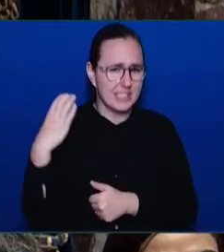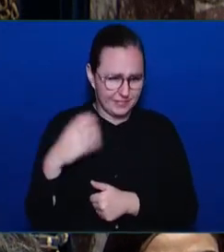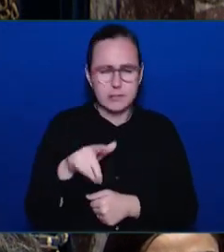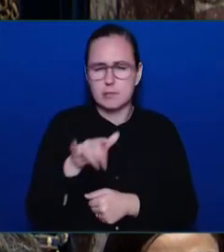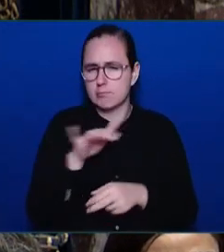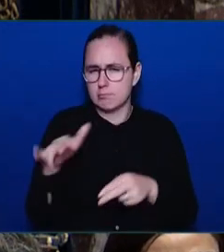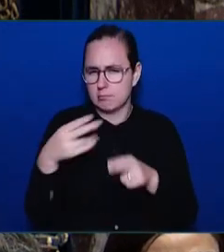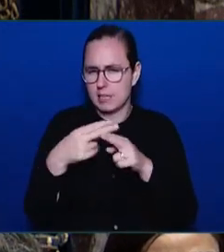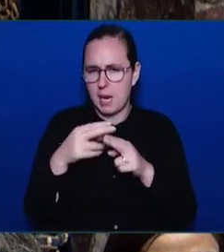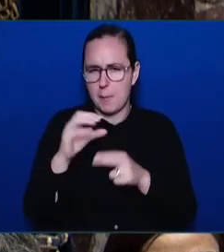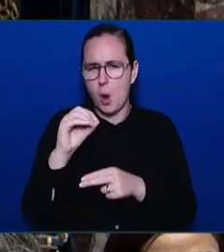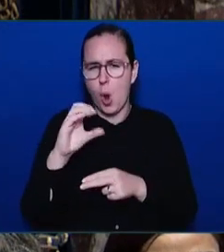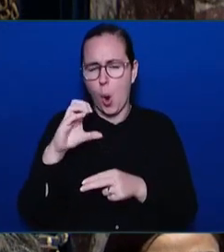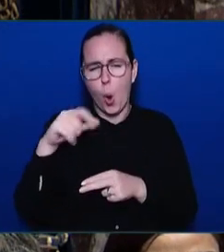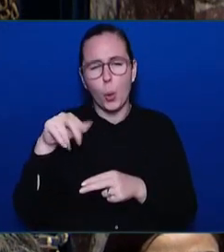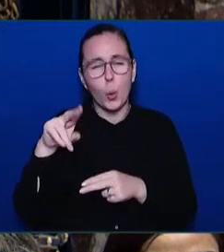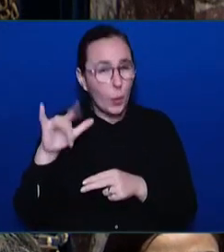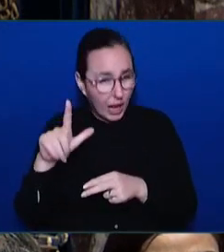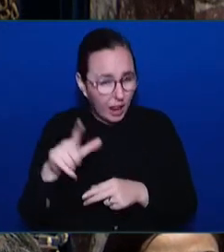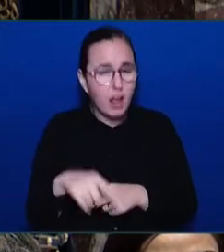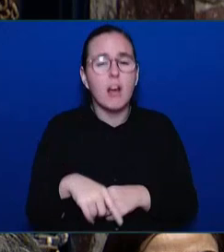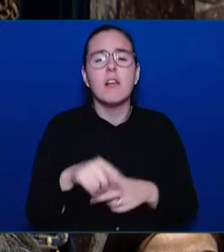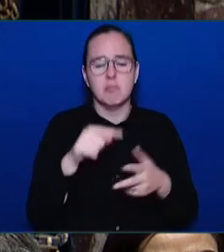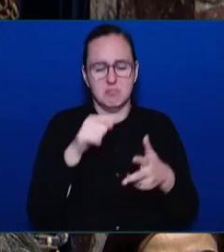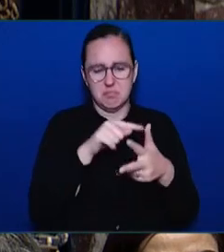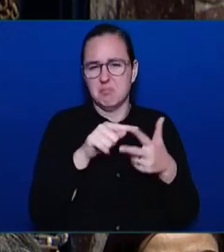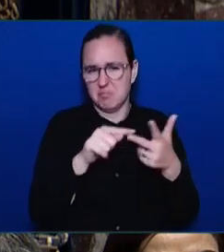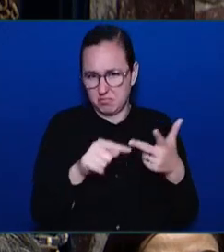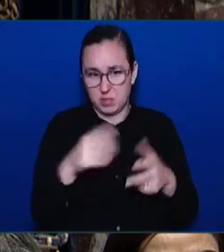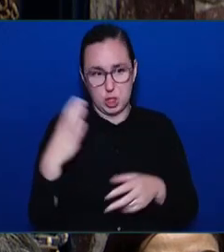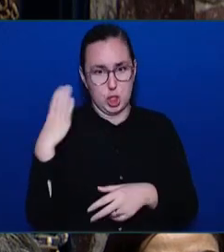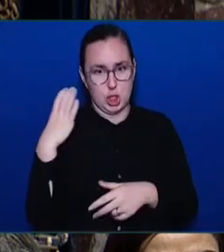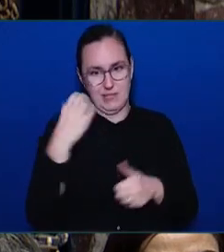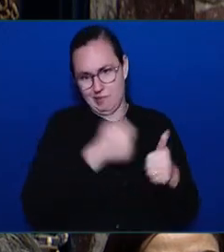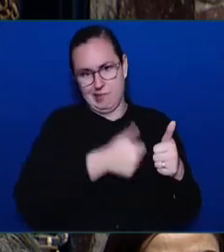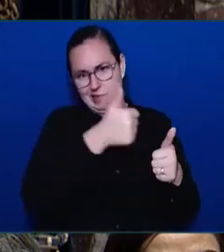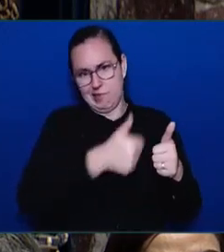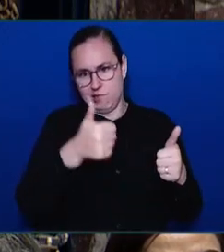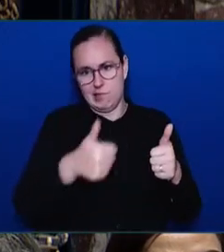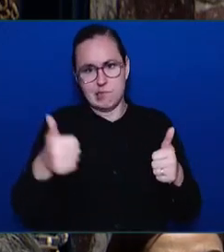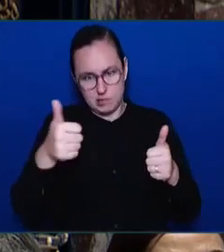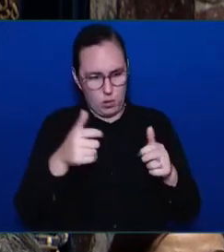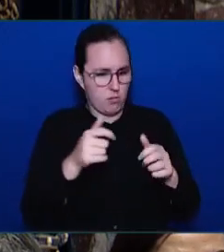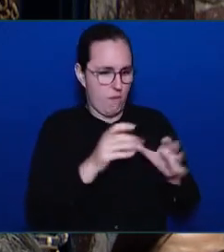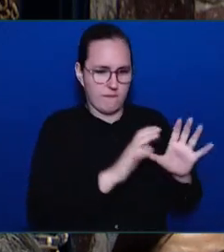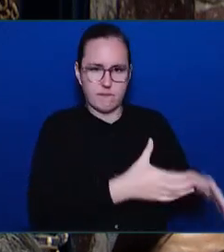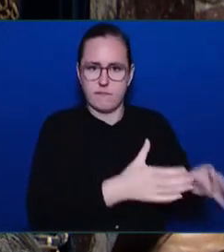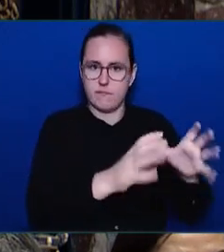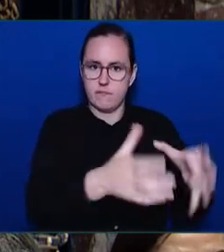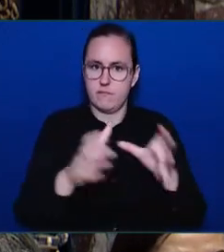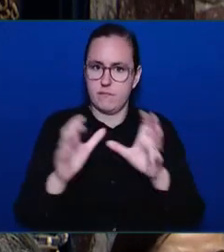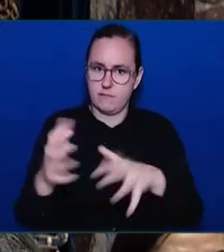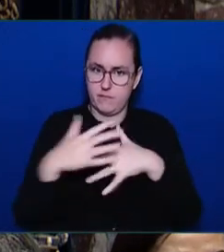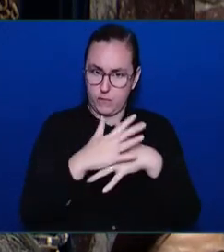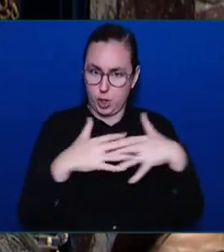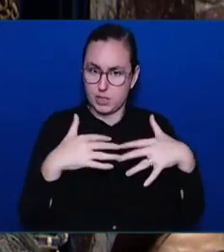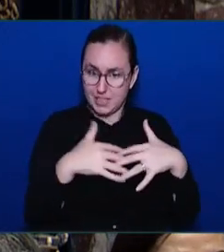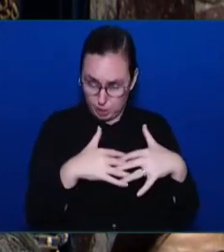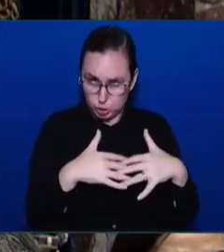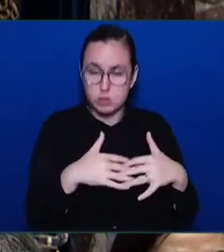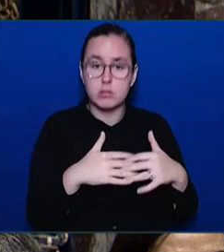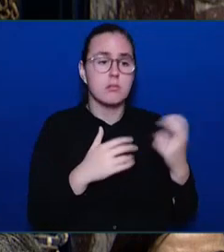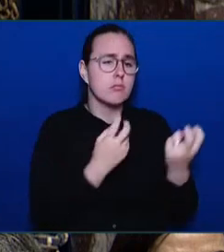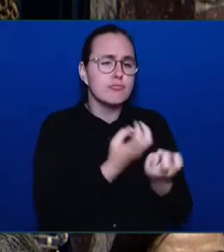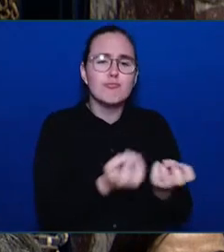chief Makwala, Randy Cook, Tom Child, and others around the fire, Mr. Speaker. Those chiefs carry the powerful names